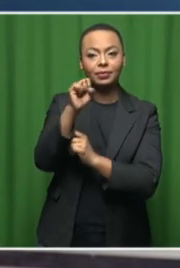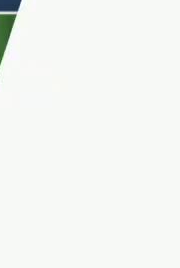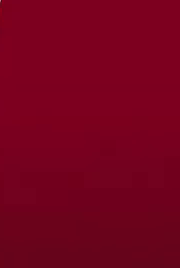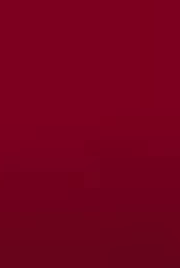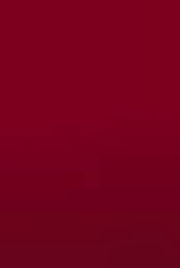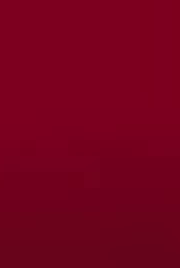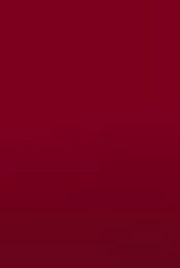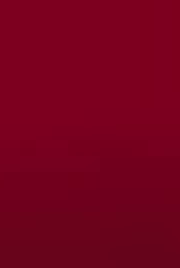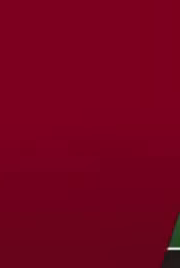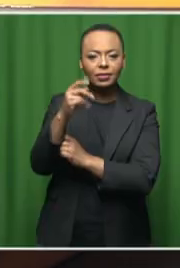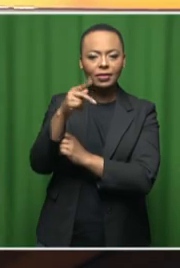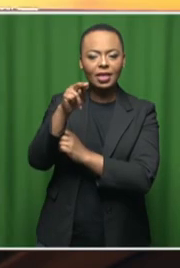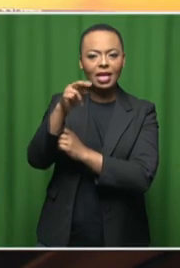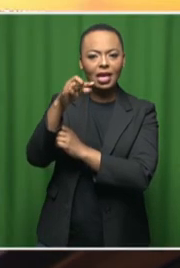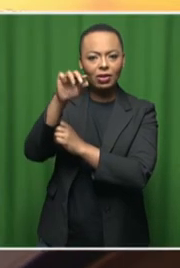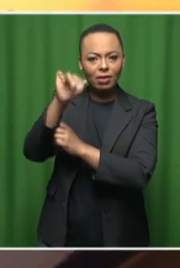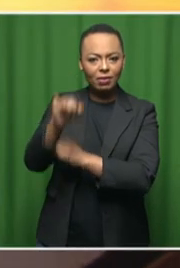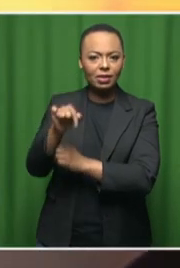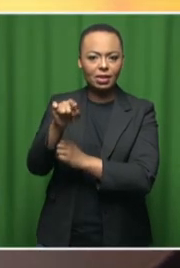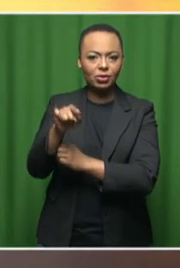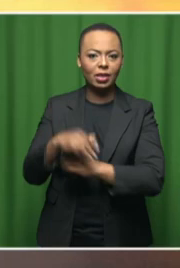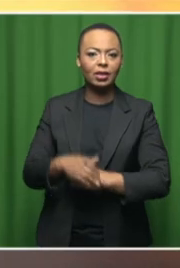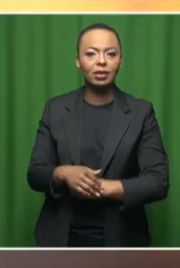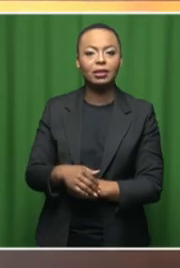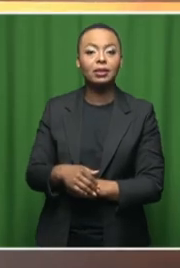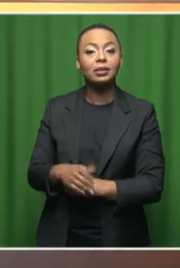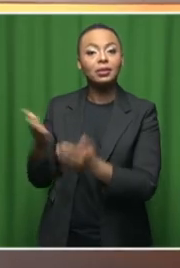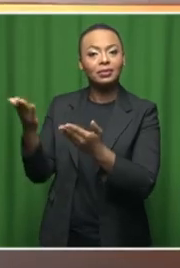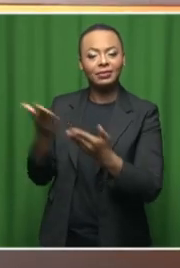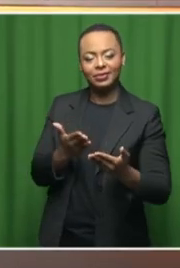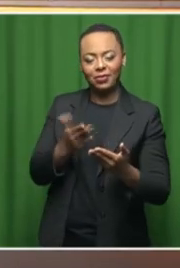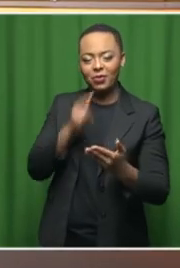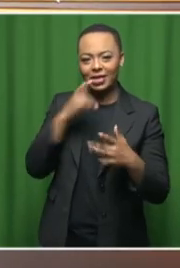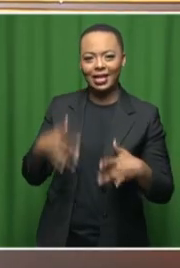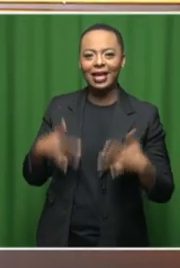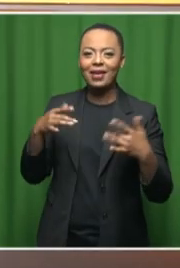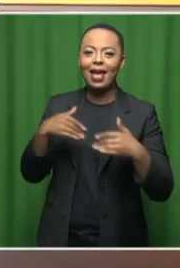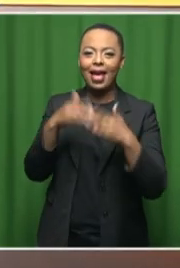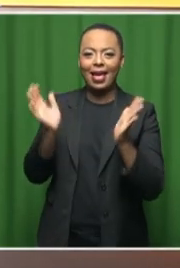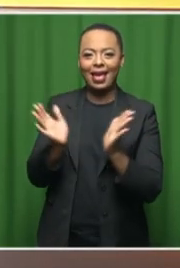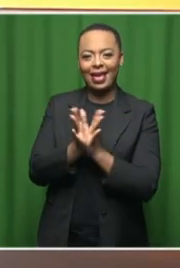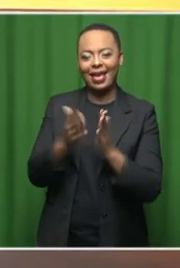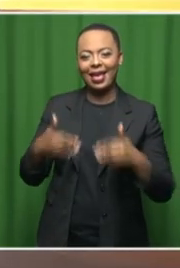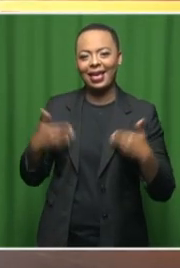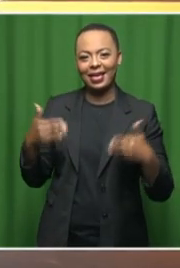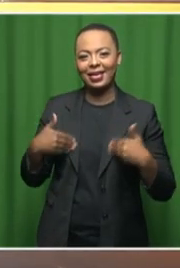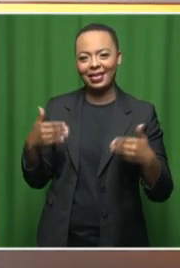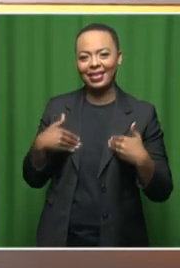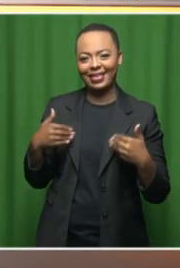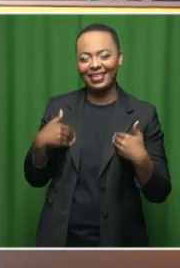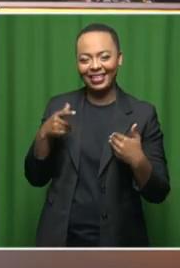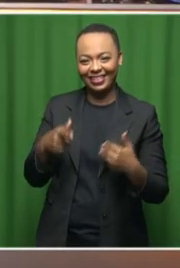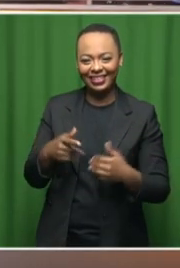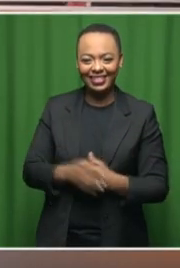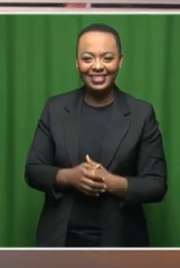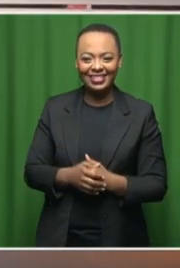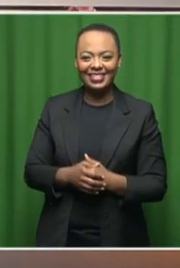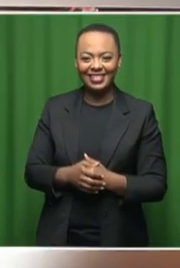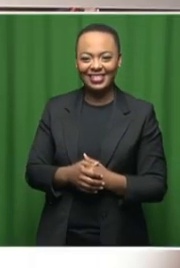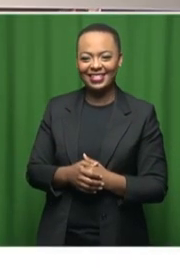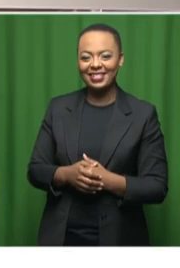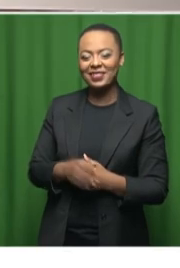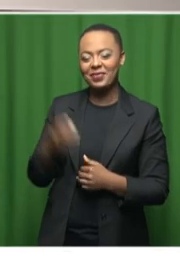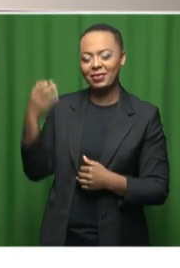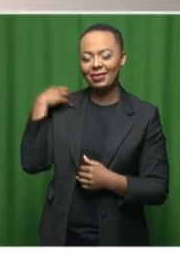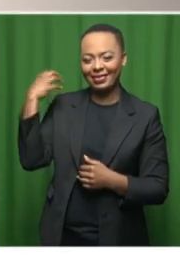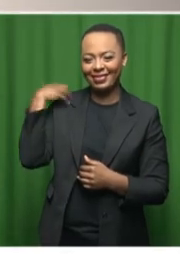Chikunga. Thanks so much for coming through. Welcome to Morning Live, and happy birthday, Deputy Minister. Thank you very much, Sakina, and thank